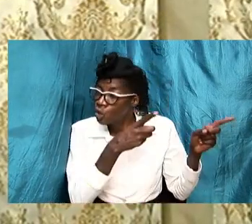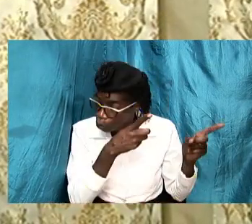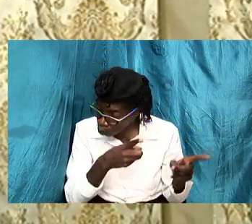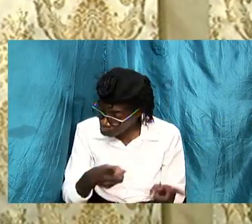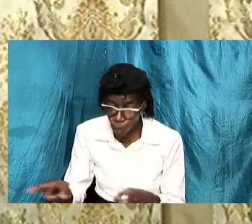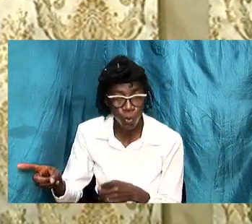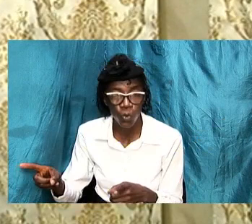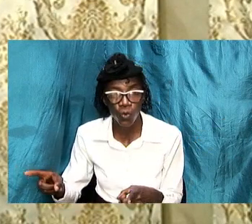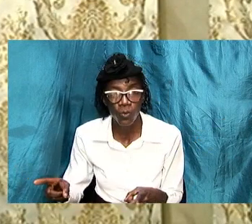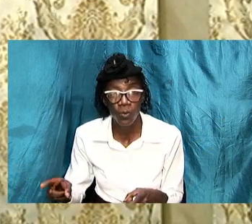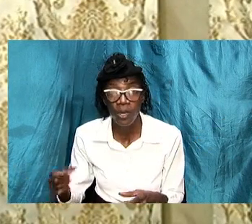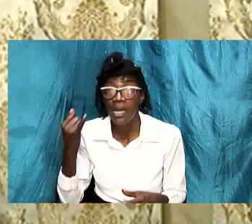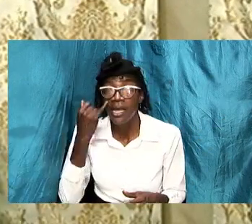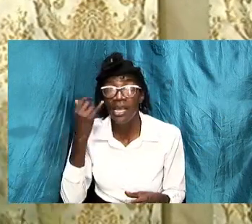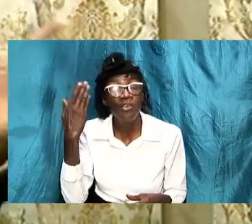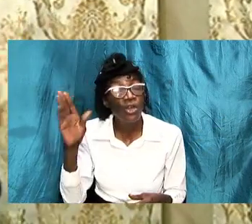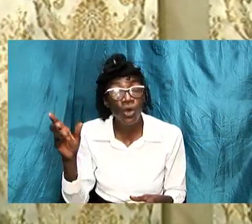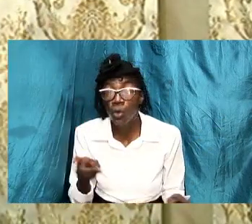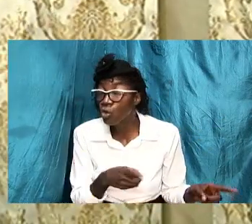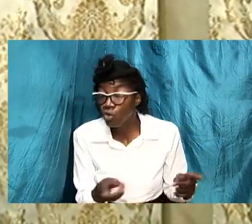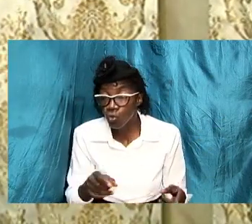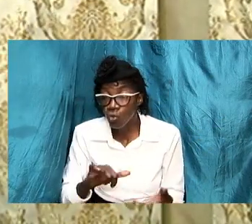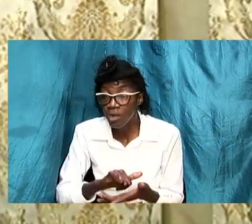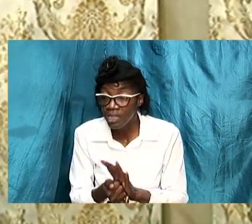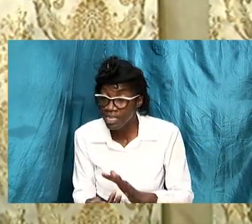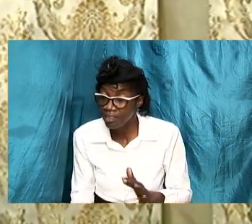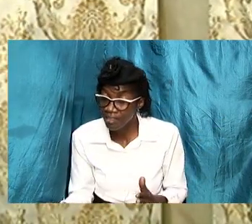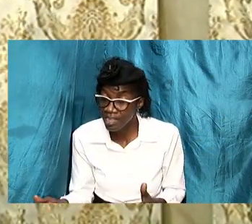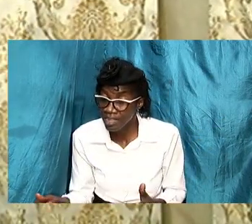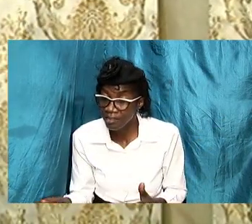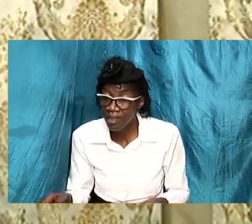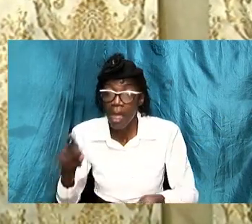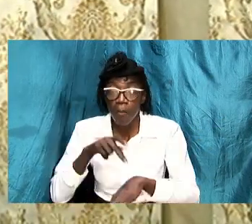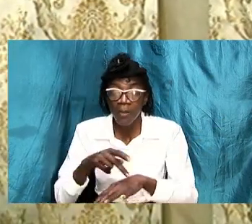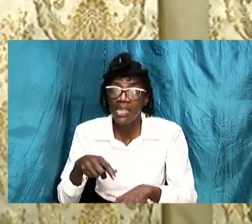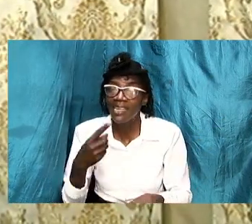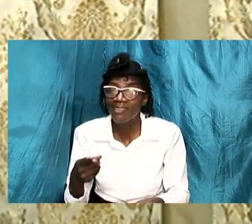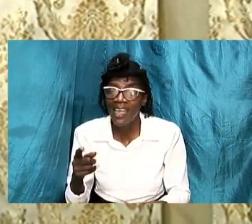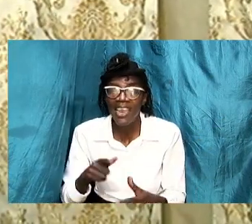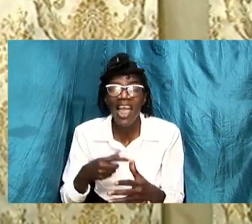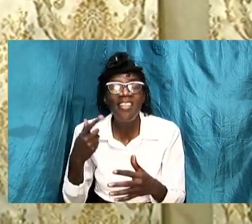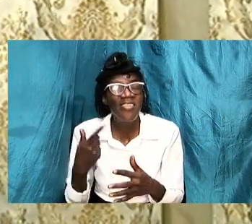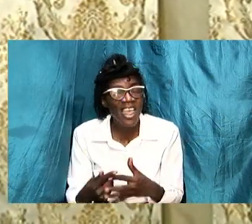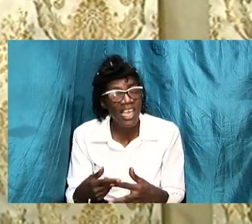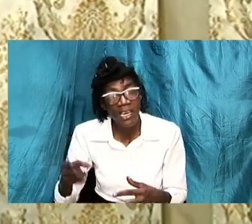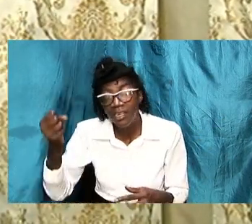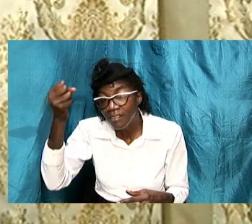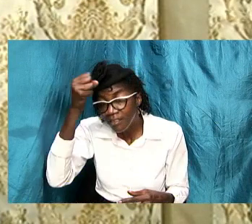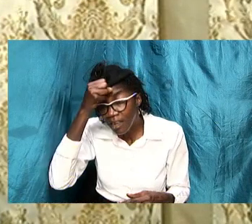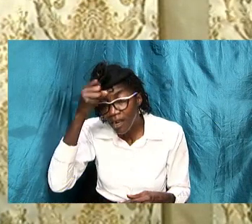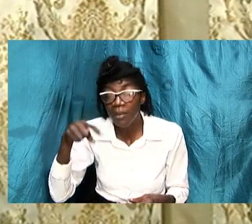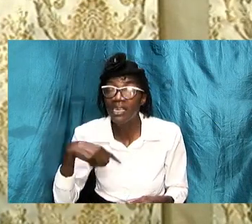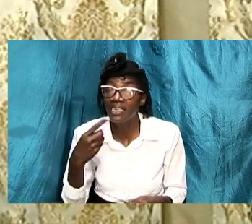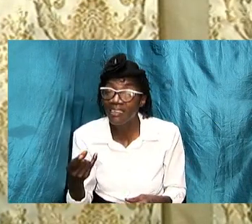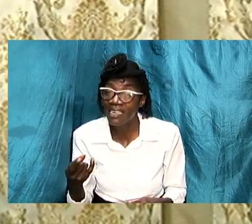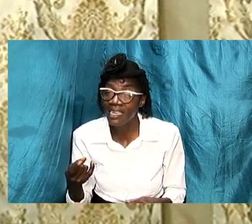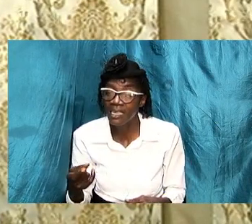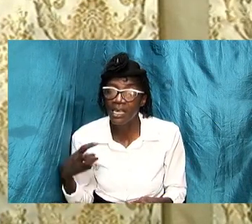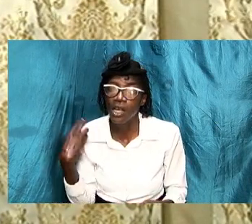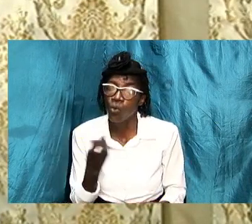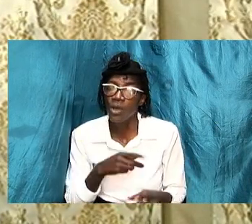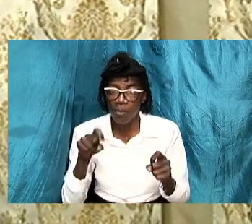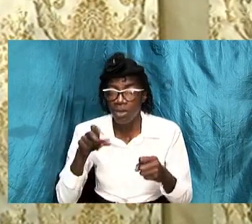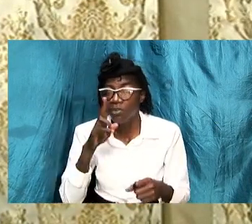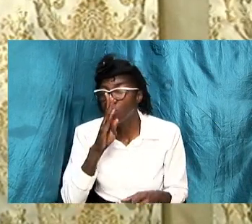if we don't do these things peter said it and then solomon said it we must be